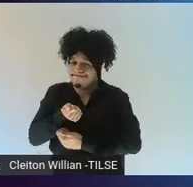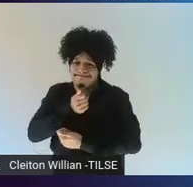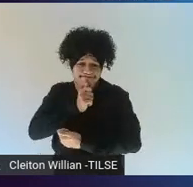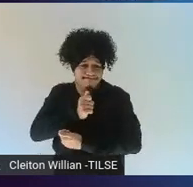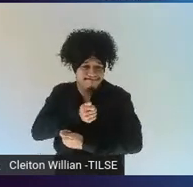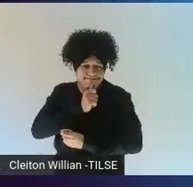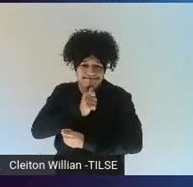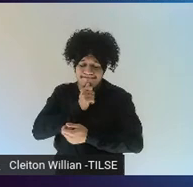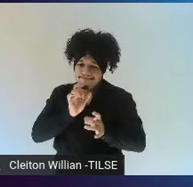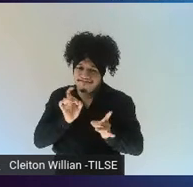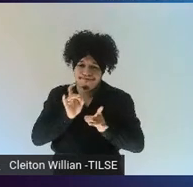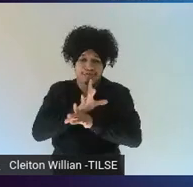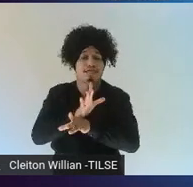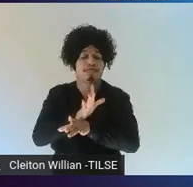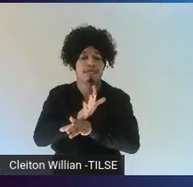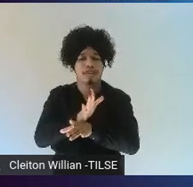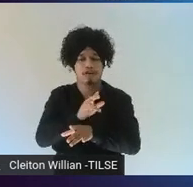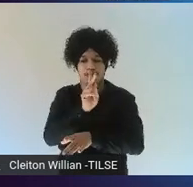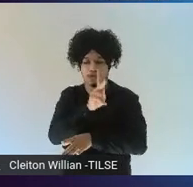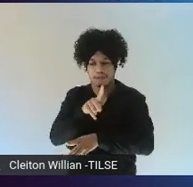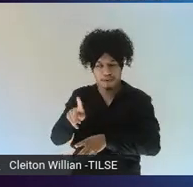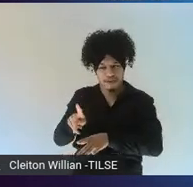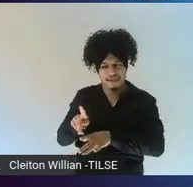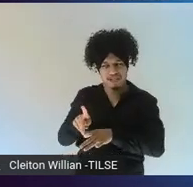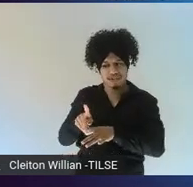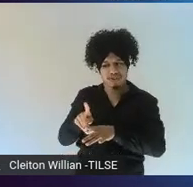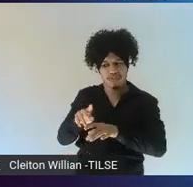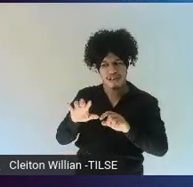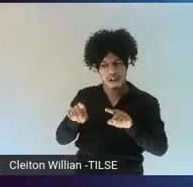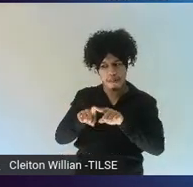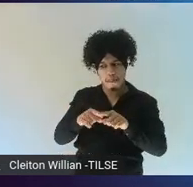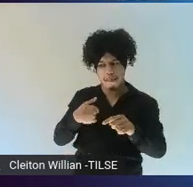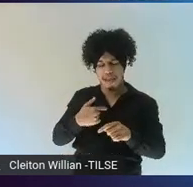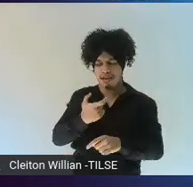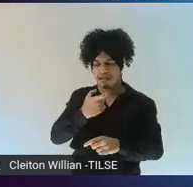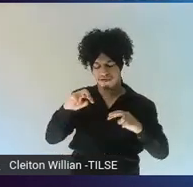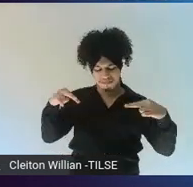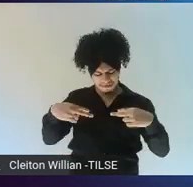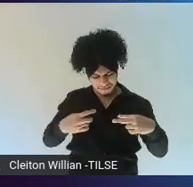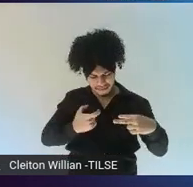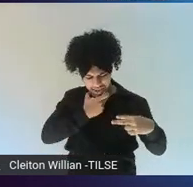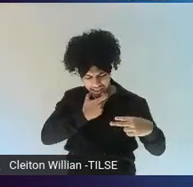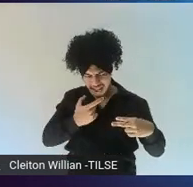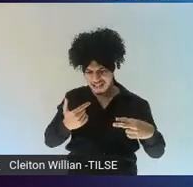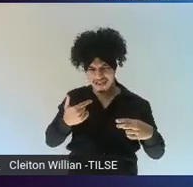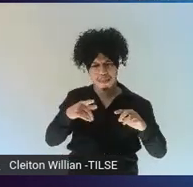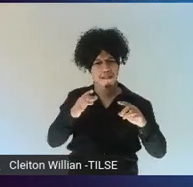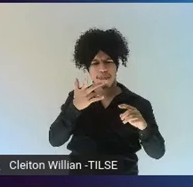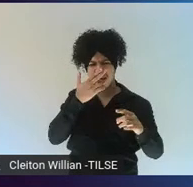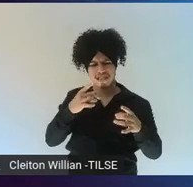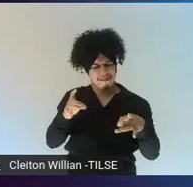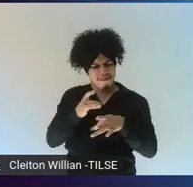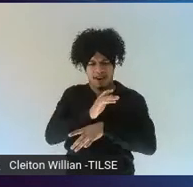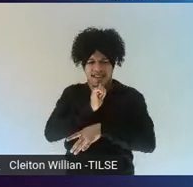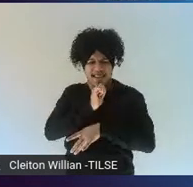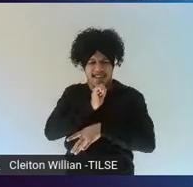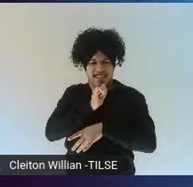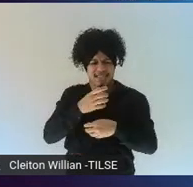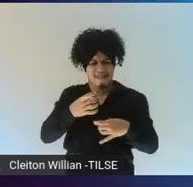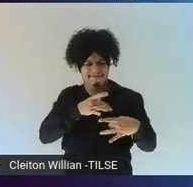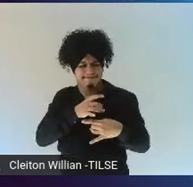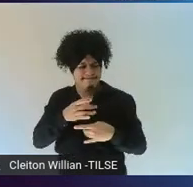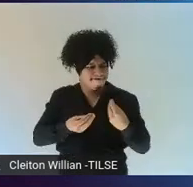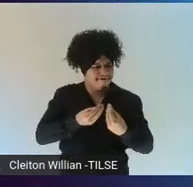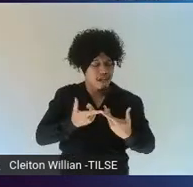teachers were not confident of their own English proficiency in some cases, the results in the